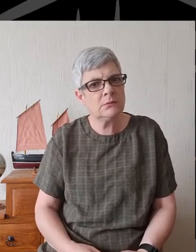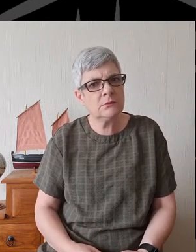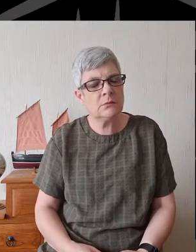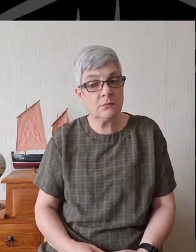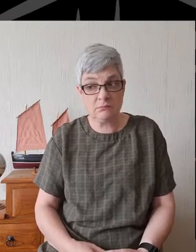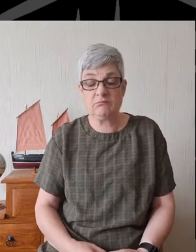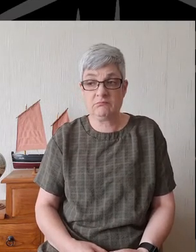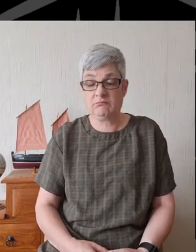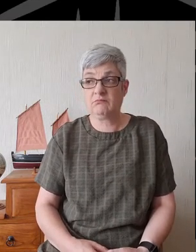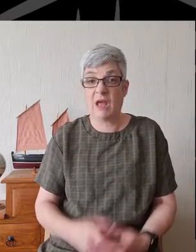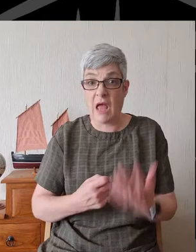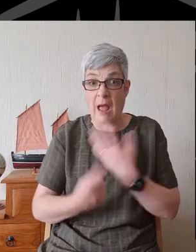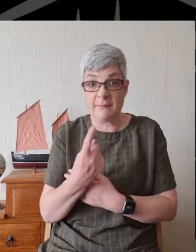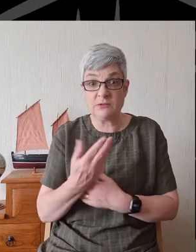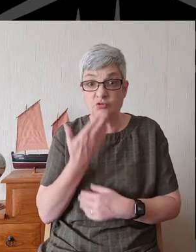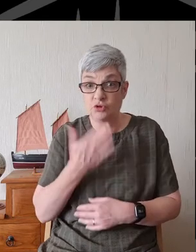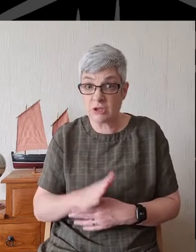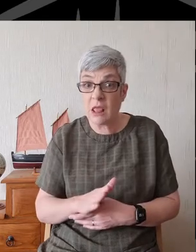He did it with Jerusalem.